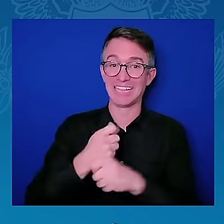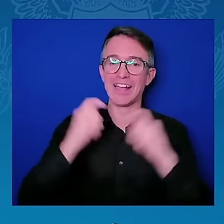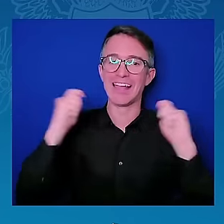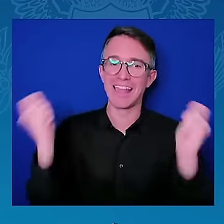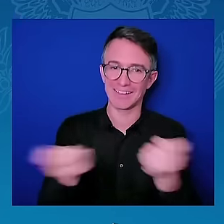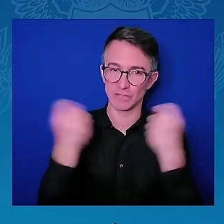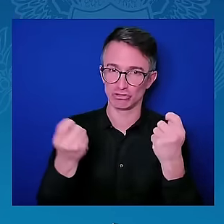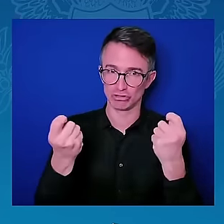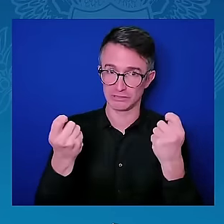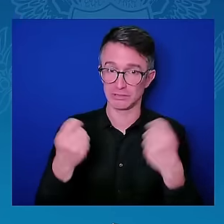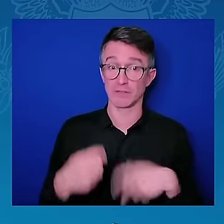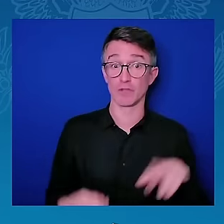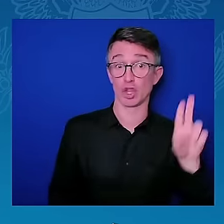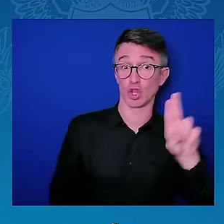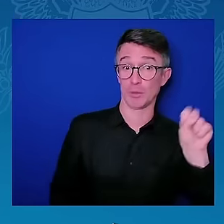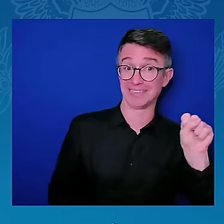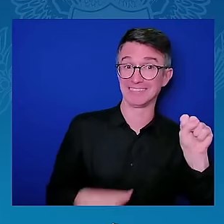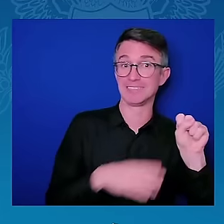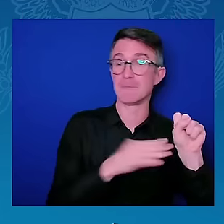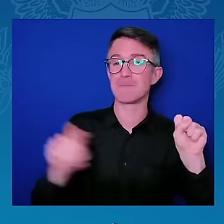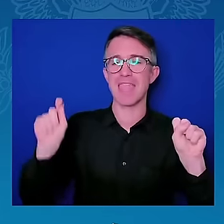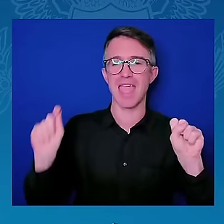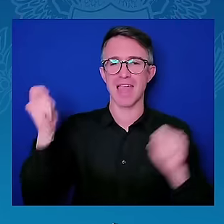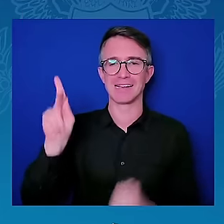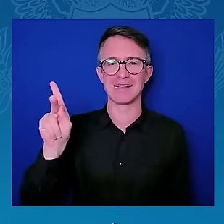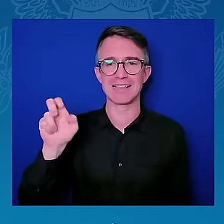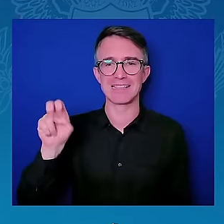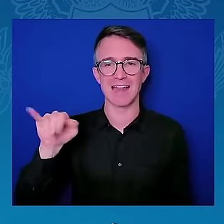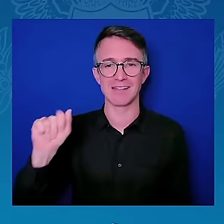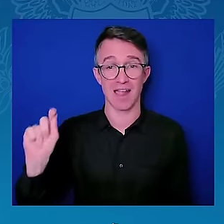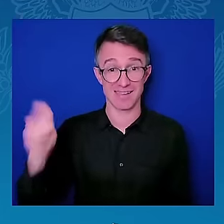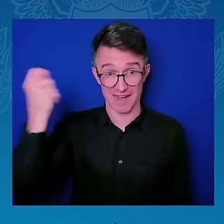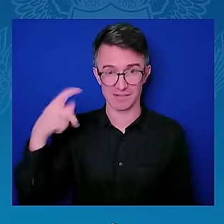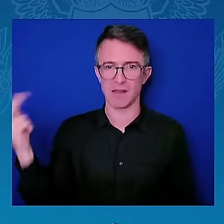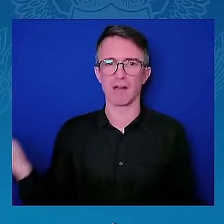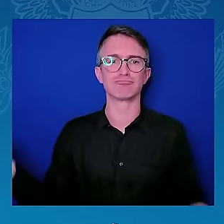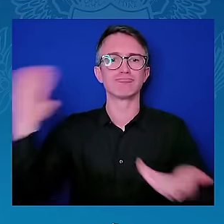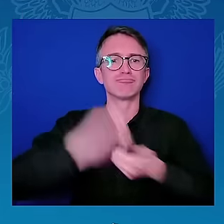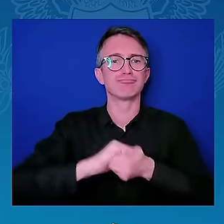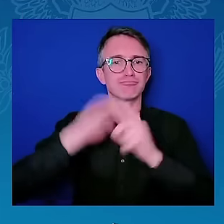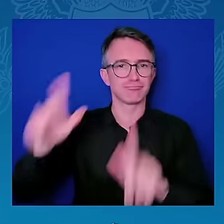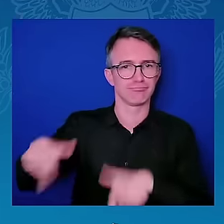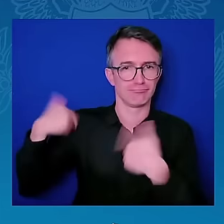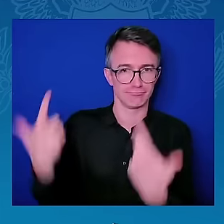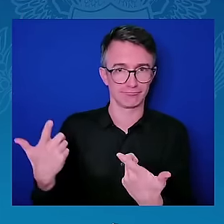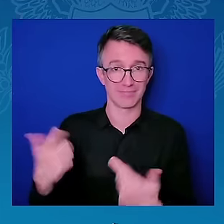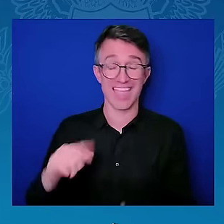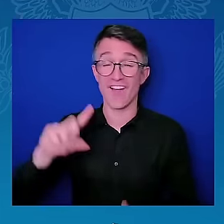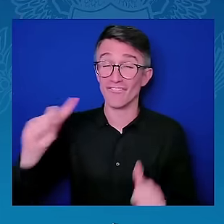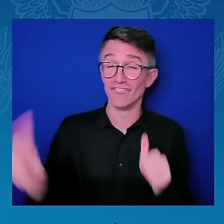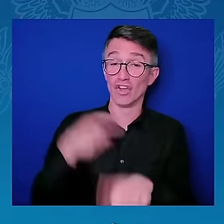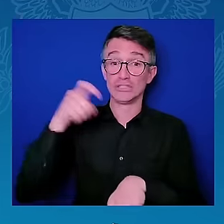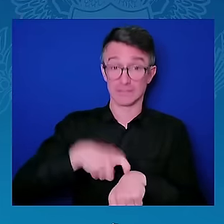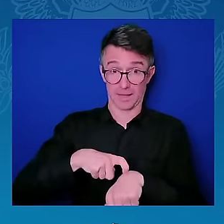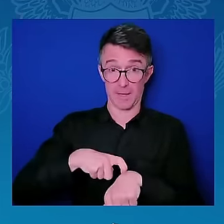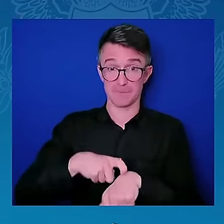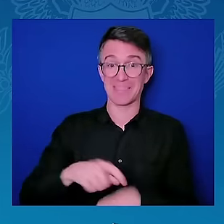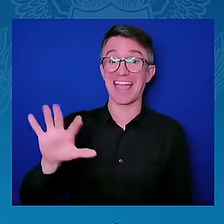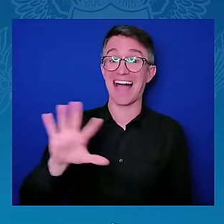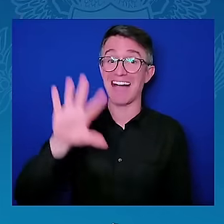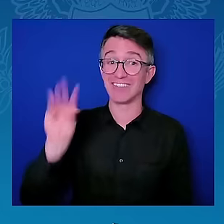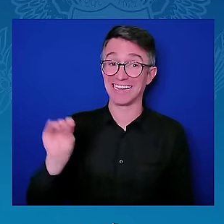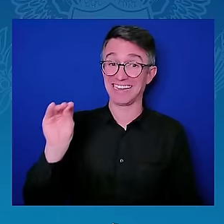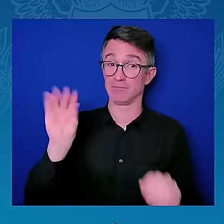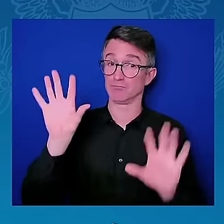first state visit by an African president since 2008. I think we can all agree that 16 years